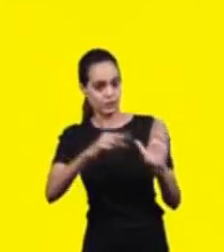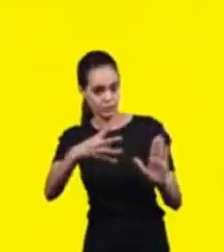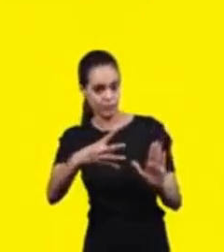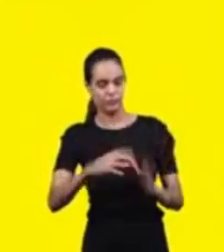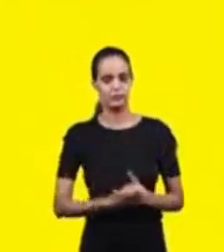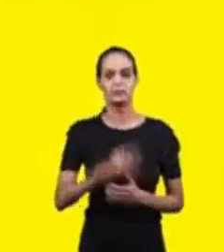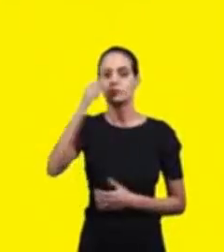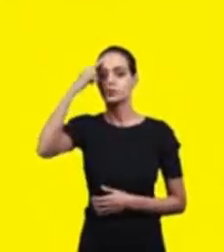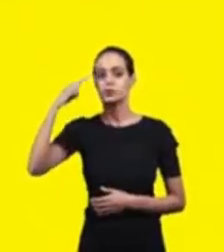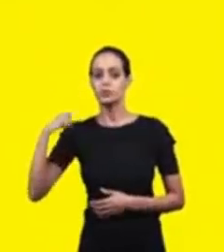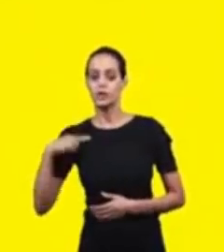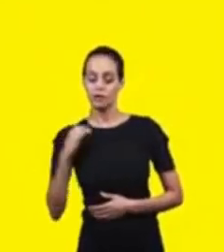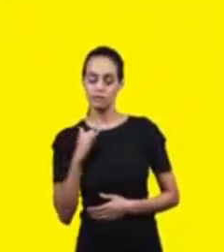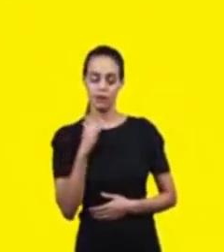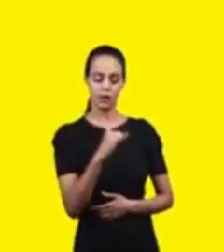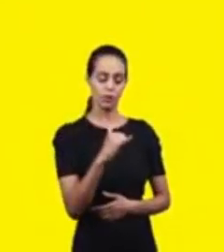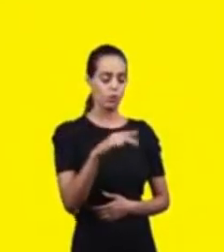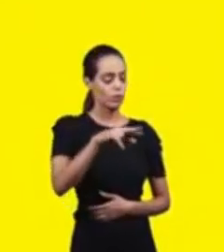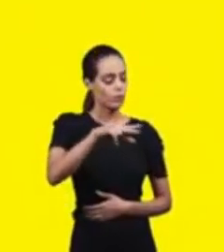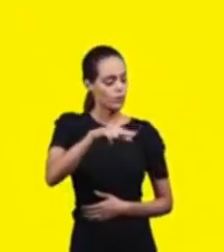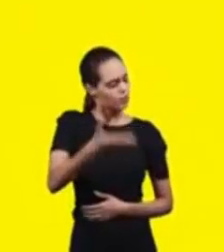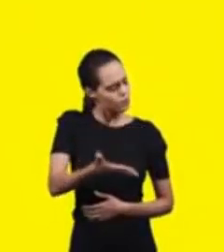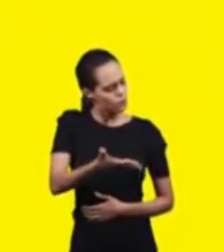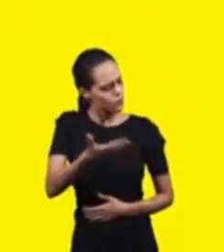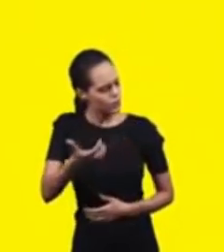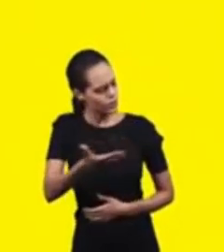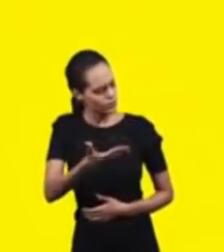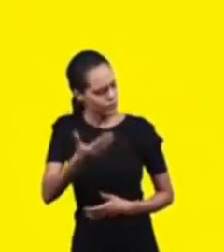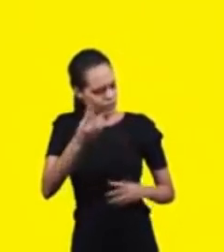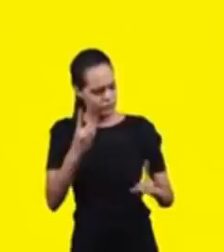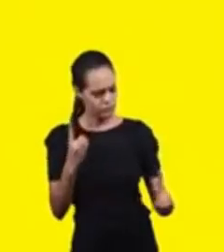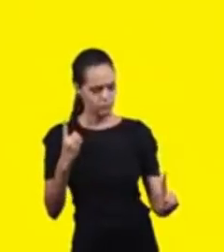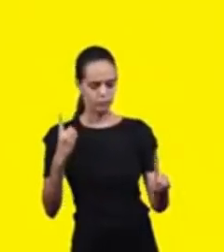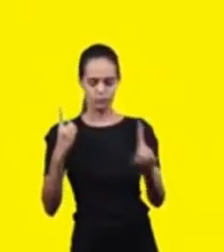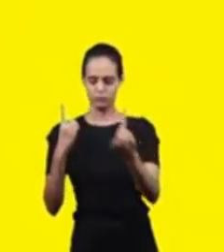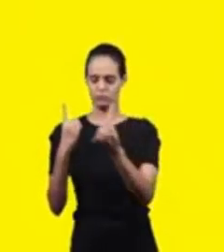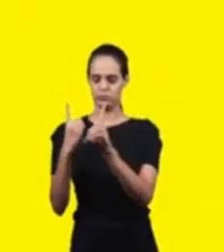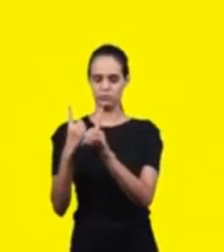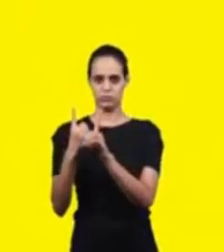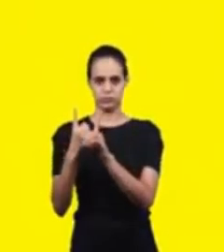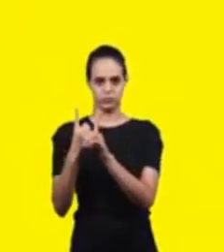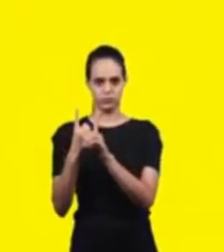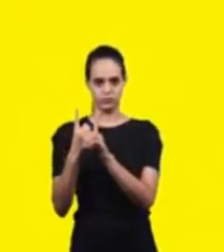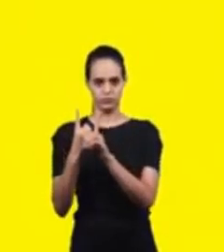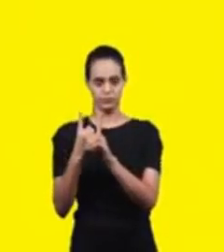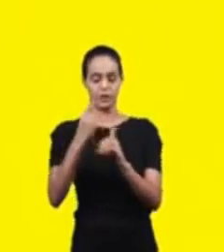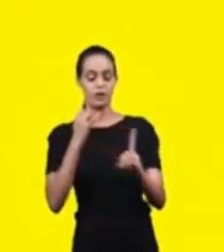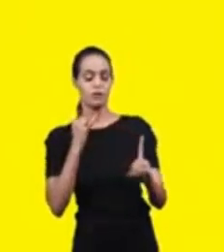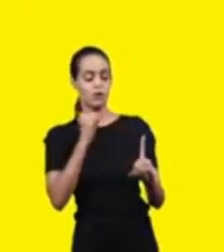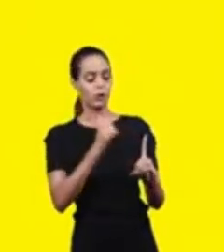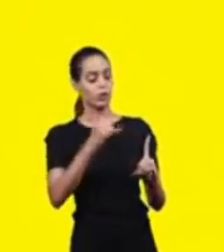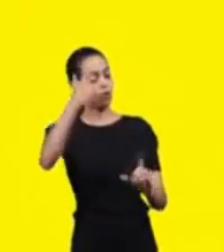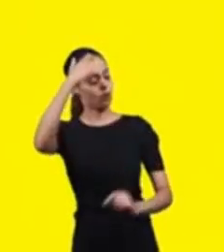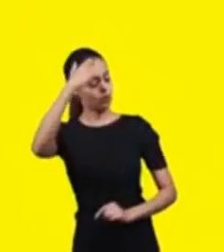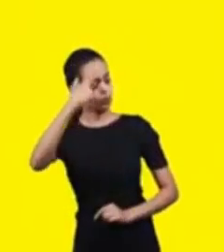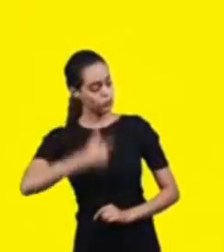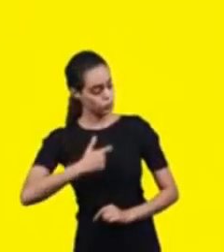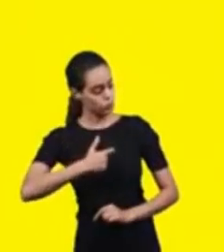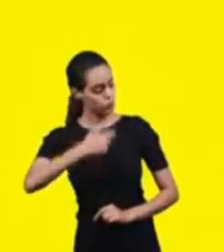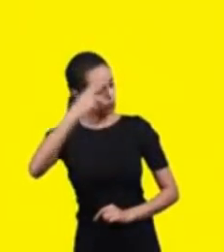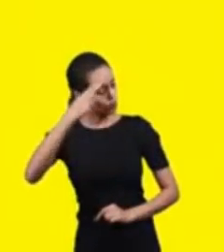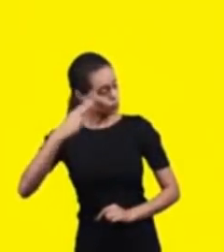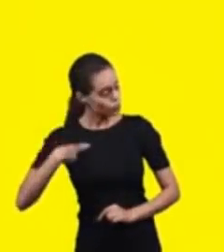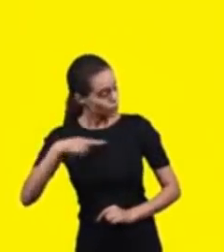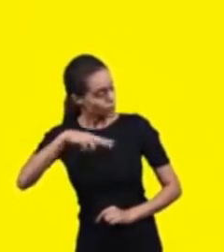And Joseph said to his brothers Please come near to me So they came near Then he said, I am Joseph,